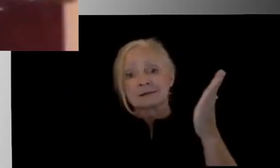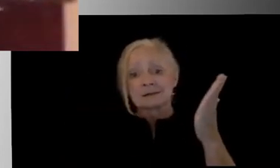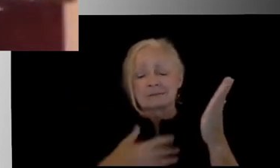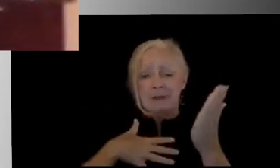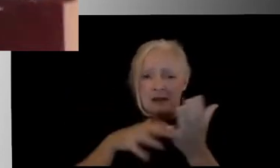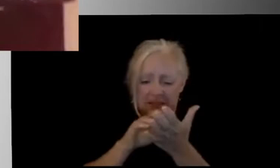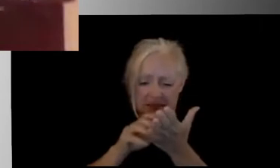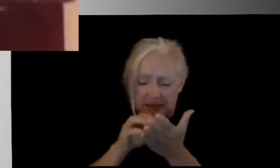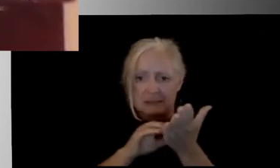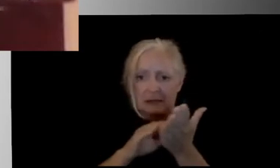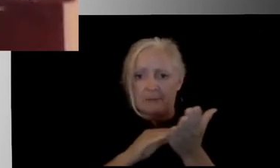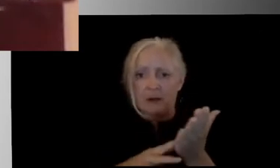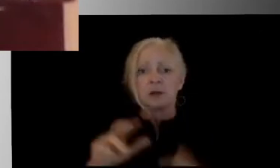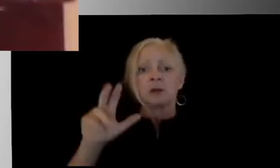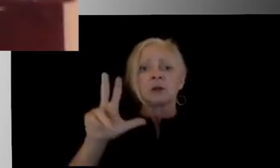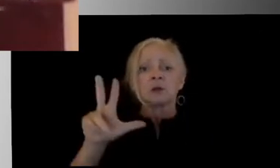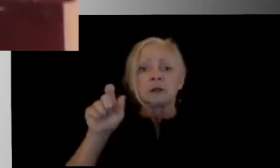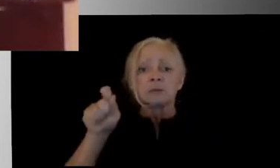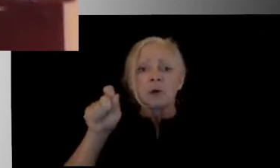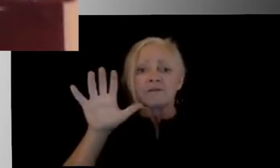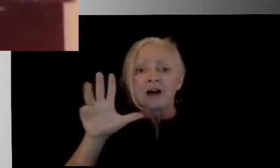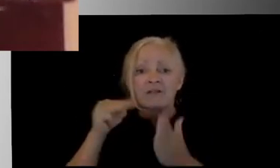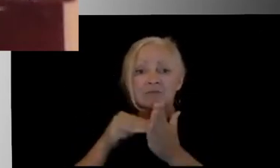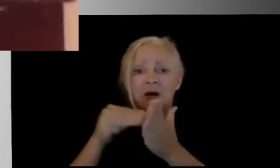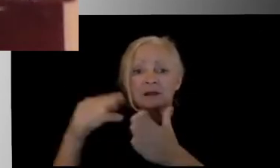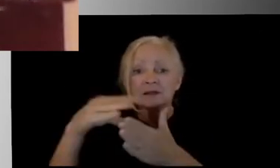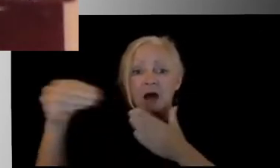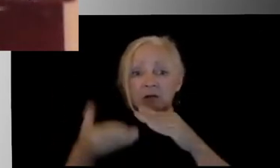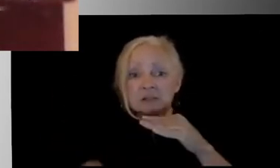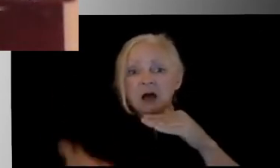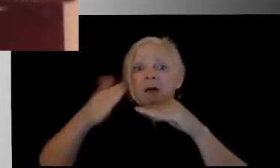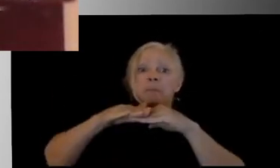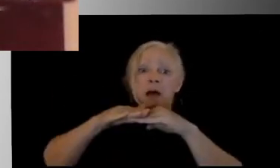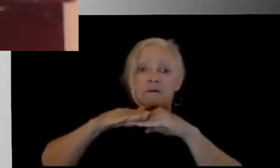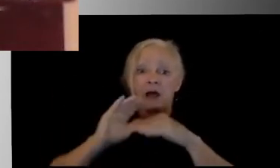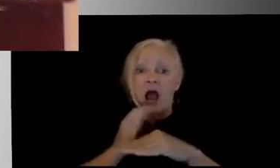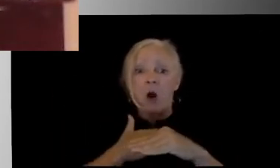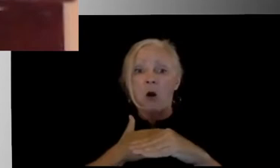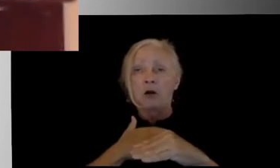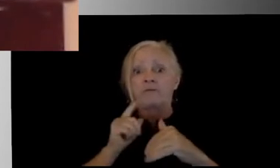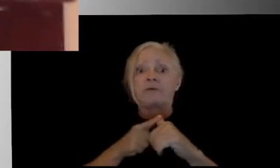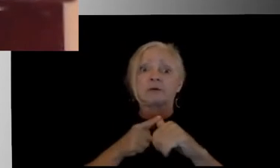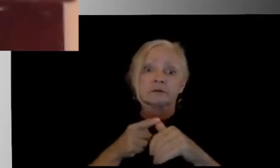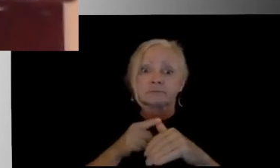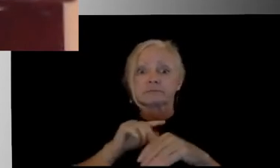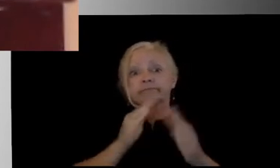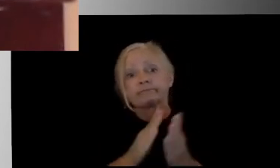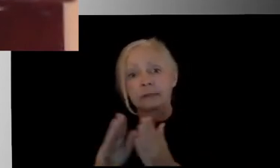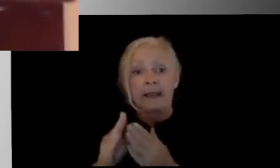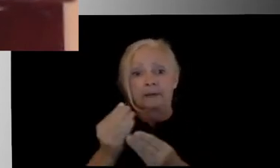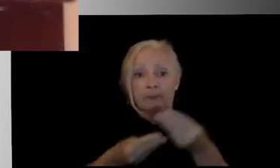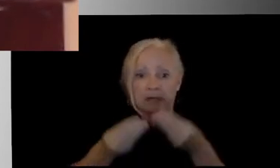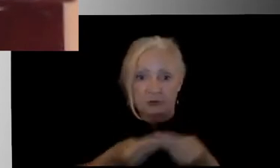calculations, is about three and a half million dollars extra above what we had originally budgeted for to offer the virtual option, or